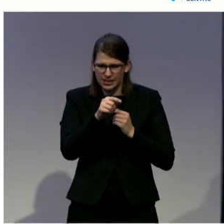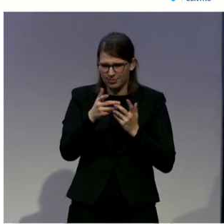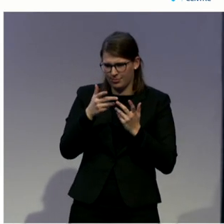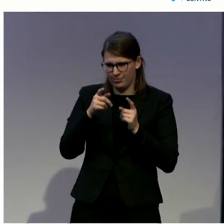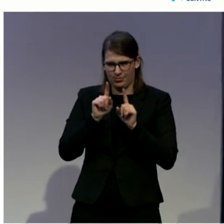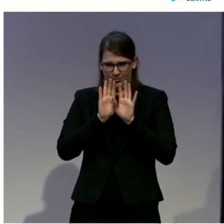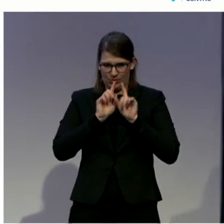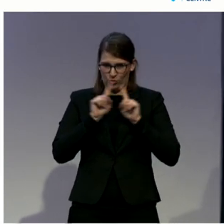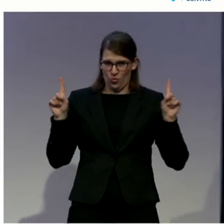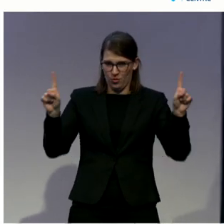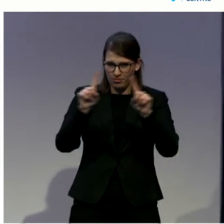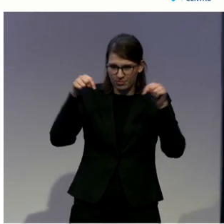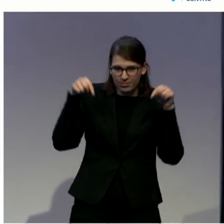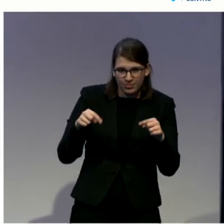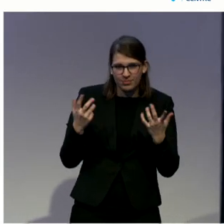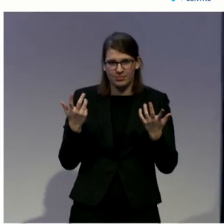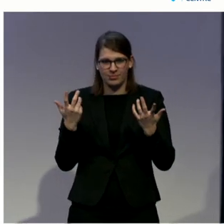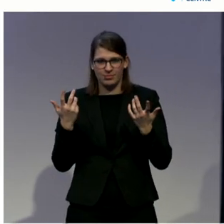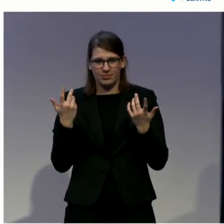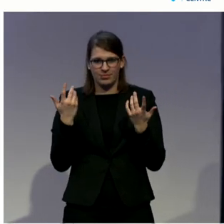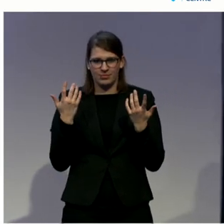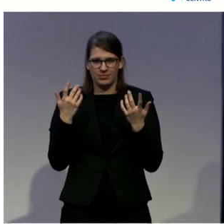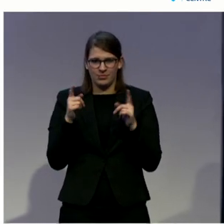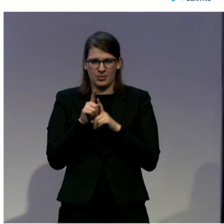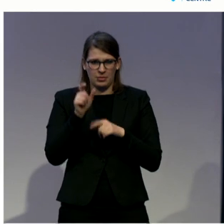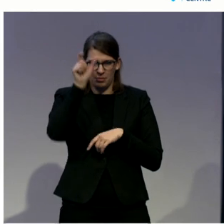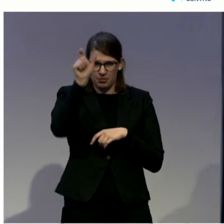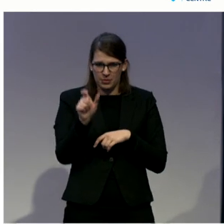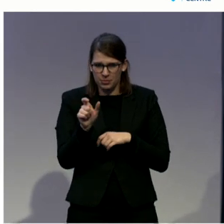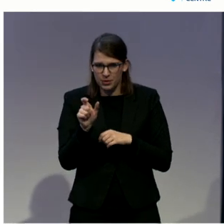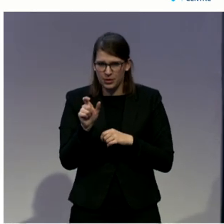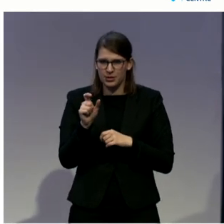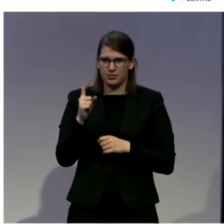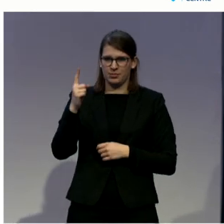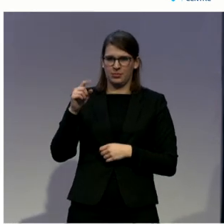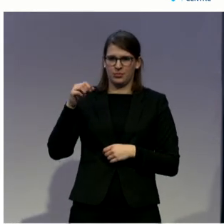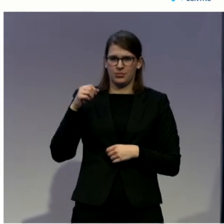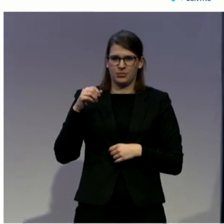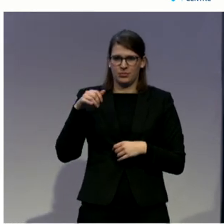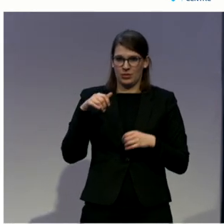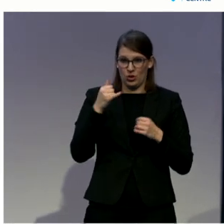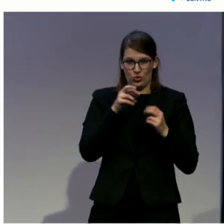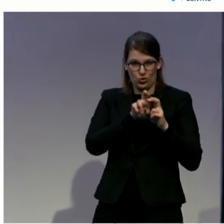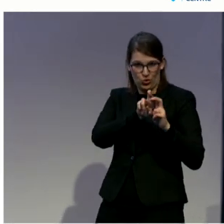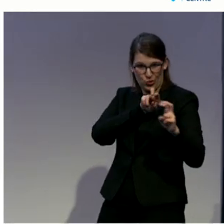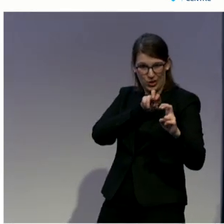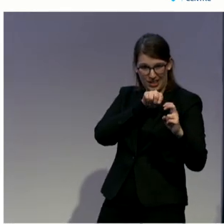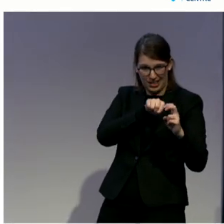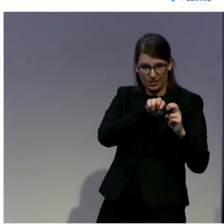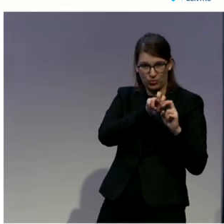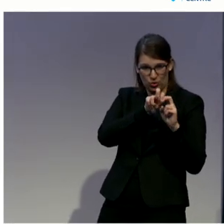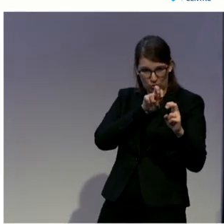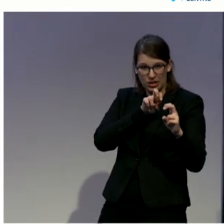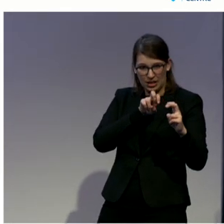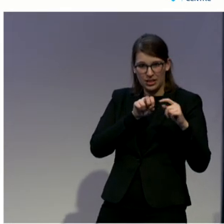of a person to serve as a juror in a particular case. Those reasonable adjustments consist of the